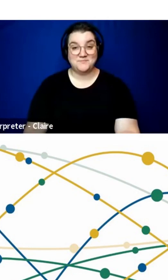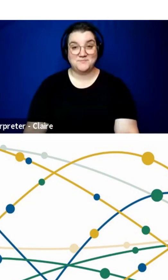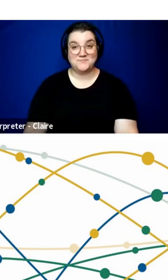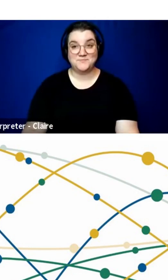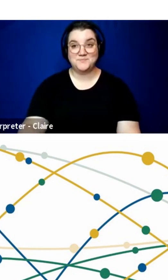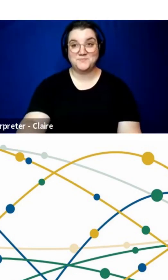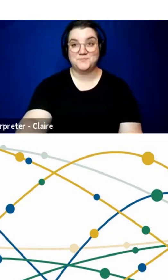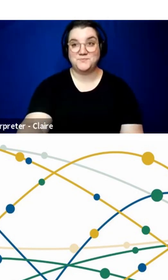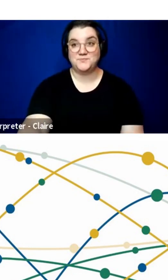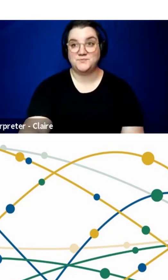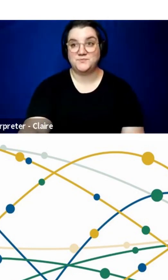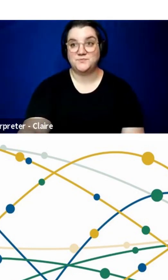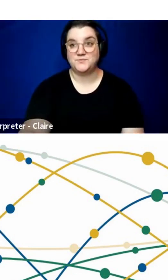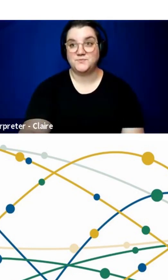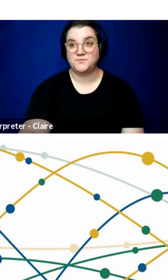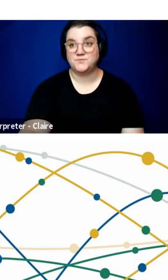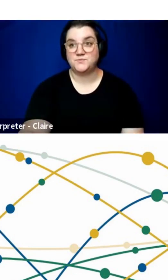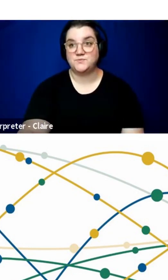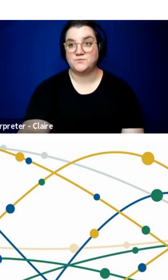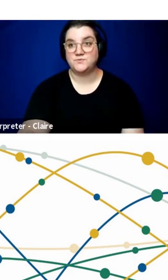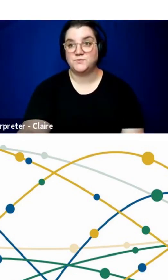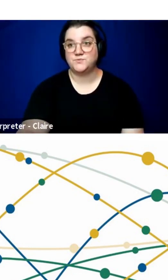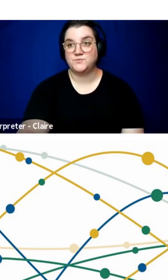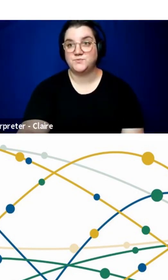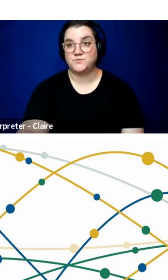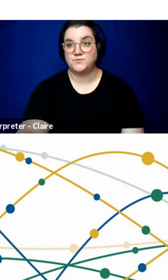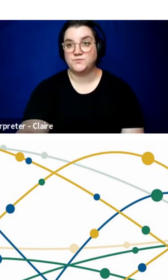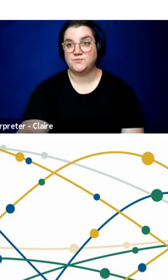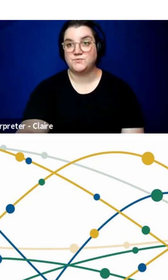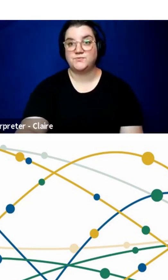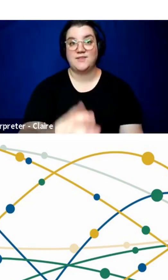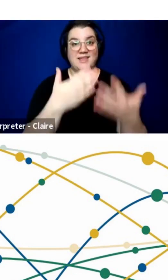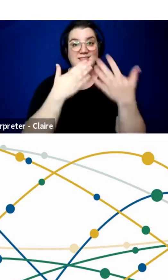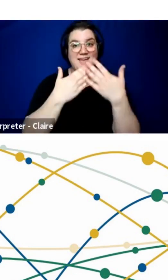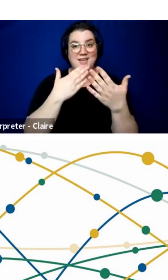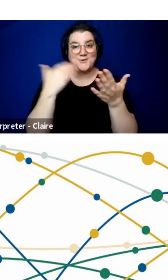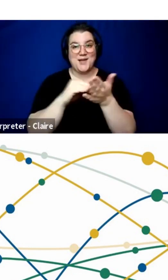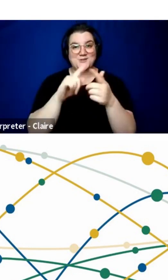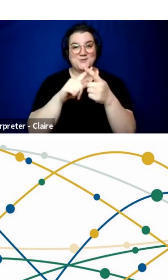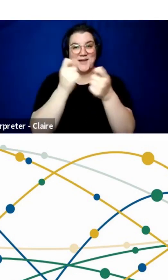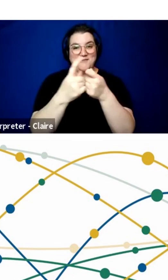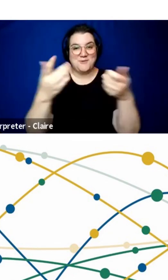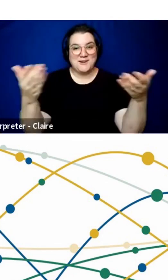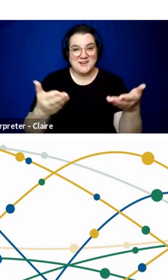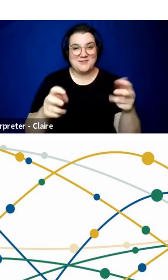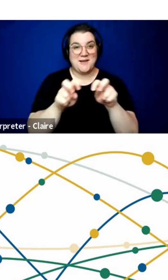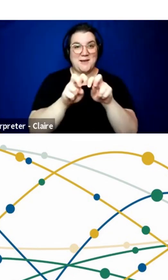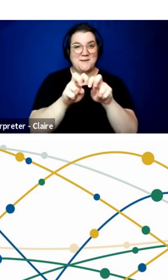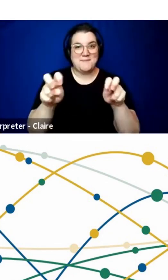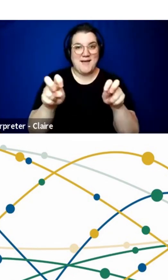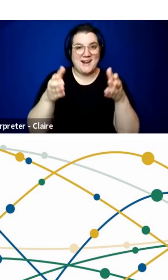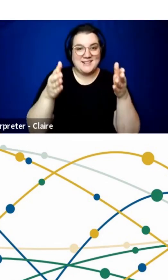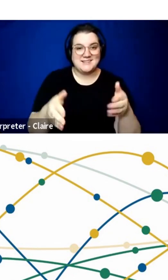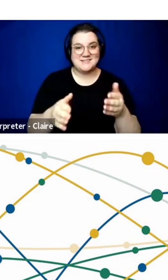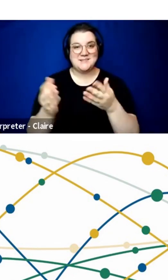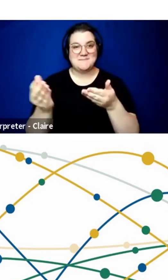Well, thank you again to everybody here, the panelists, moderators, audience, for really a wonderful session,